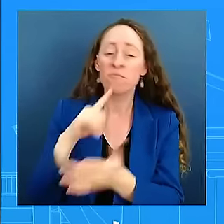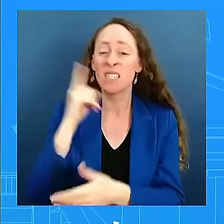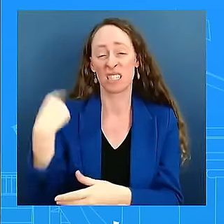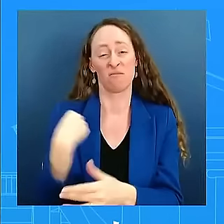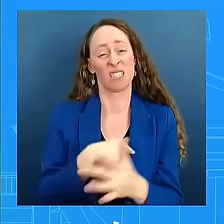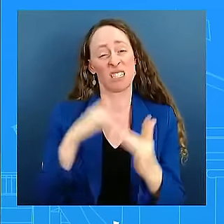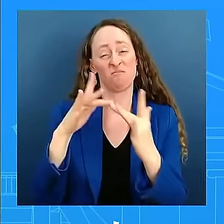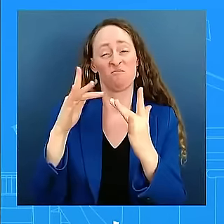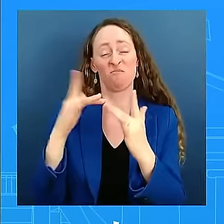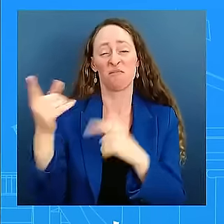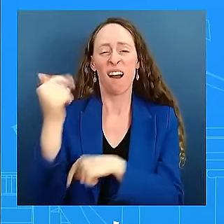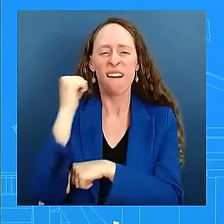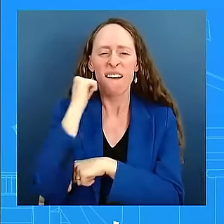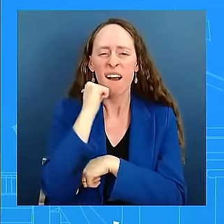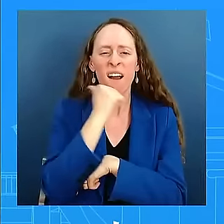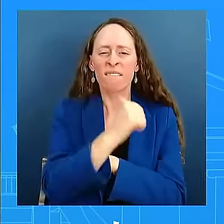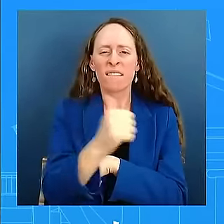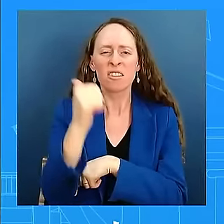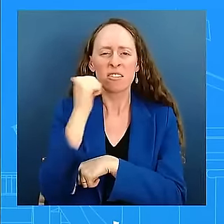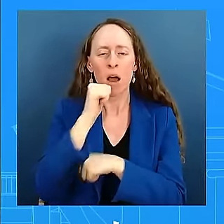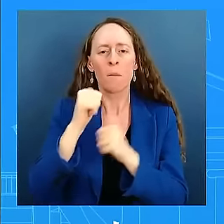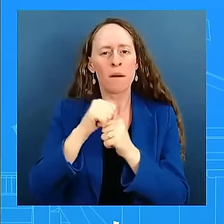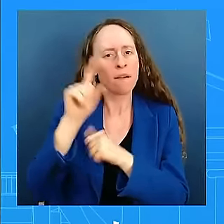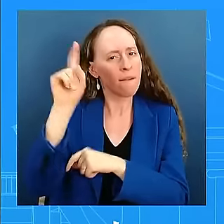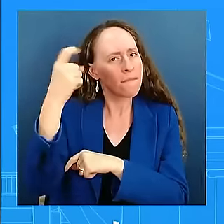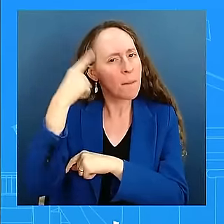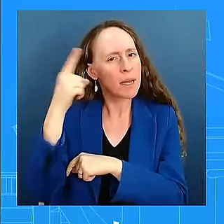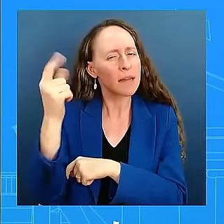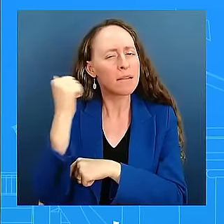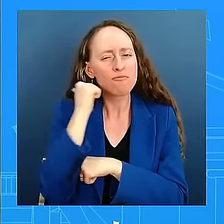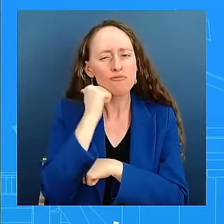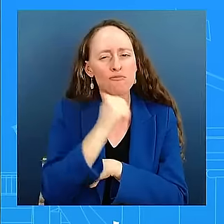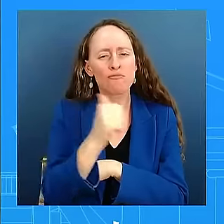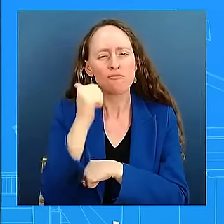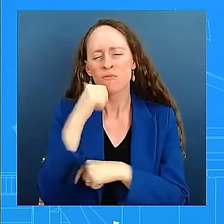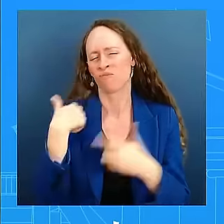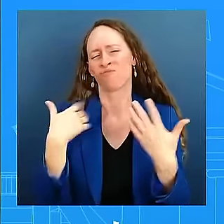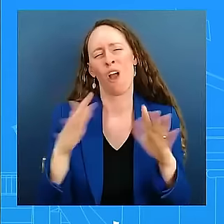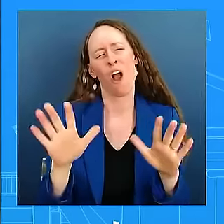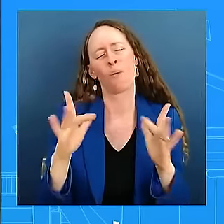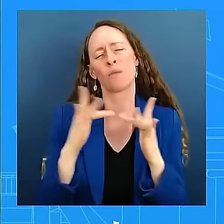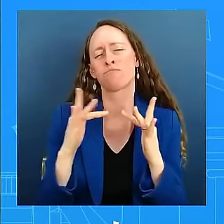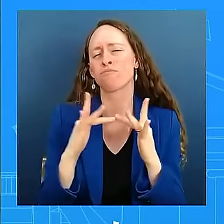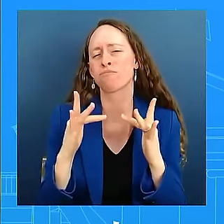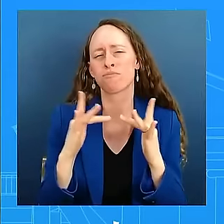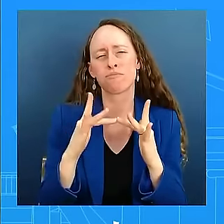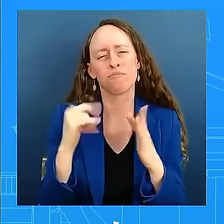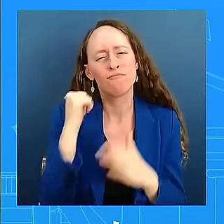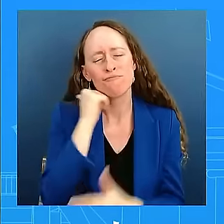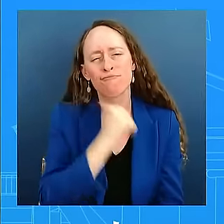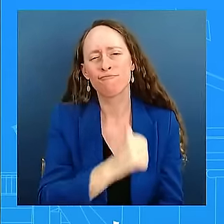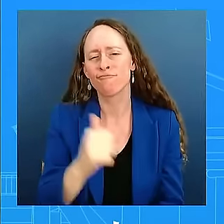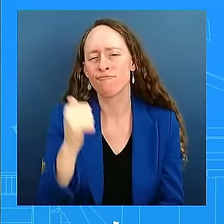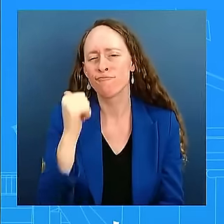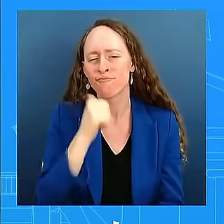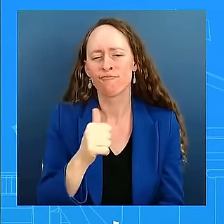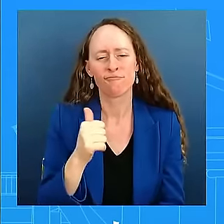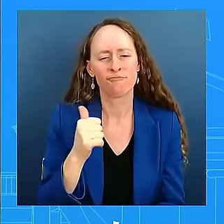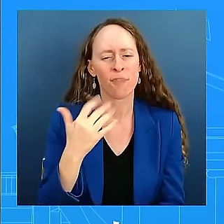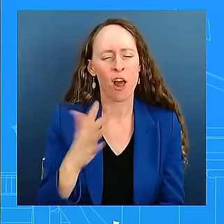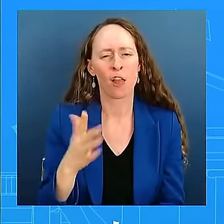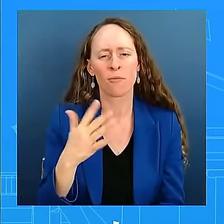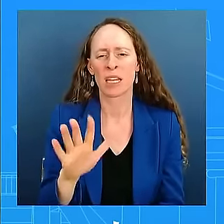government. And so we've been in close communication, in close contact, and that continues. That has been the case for the past year.